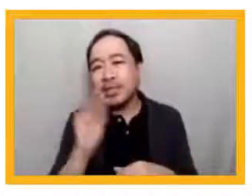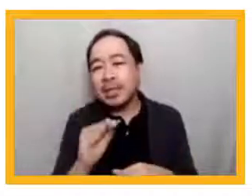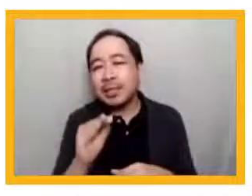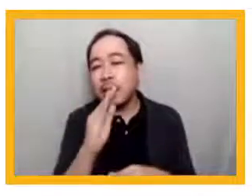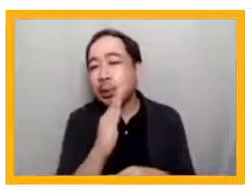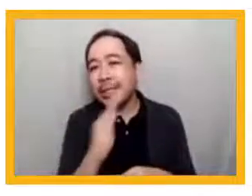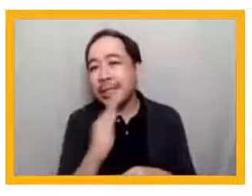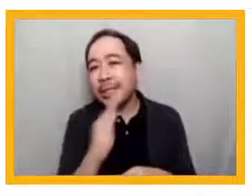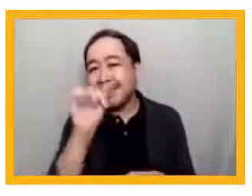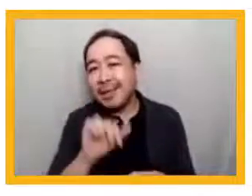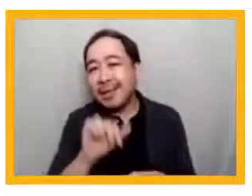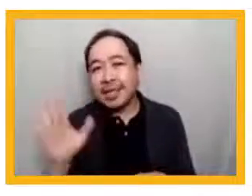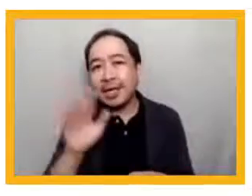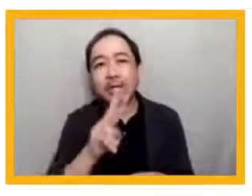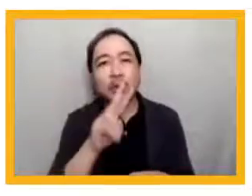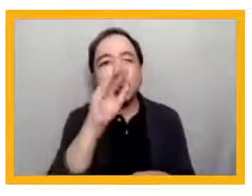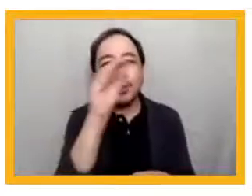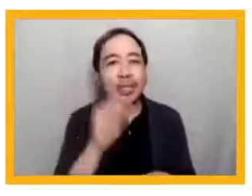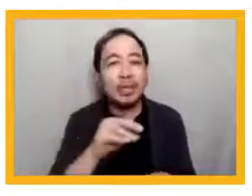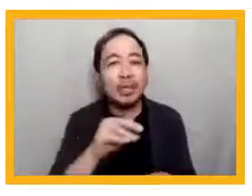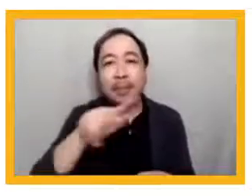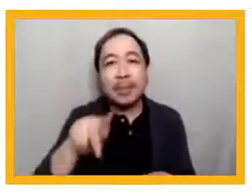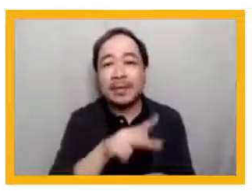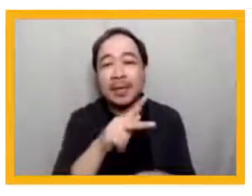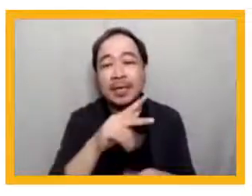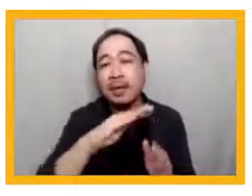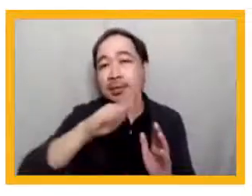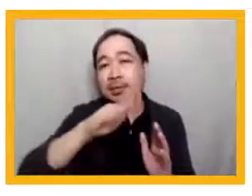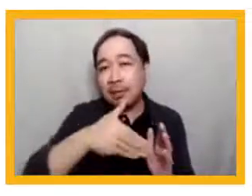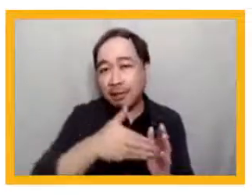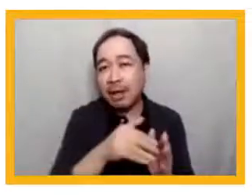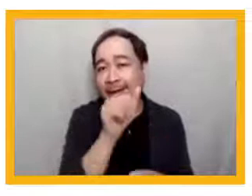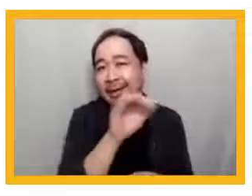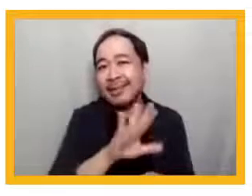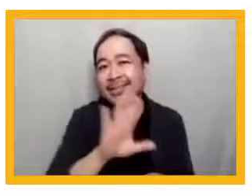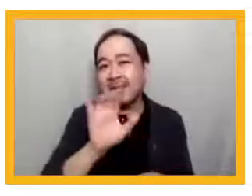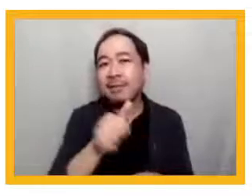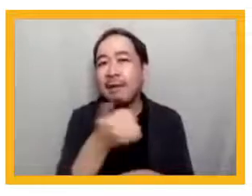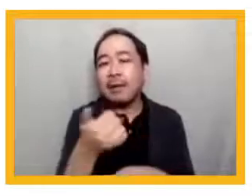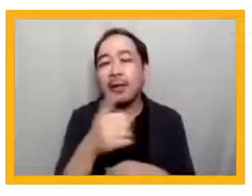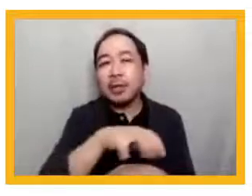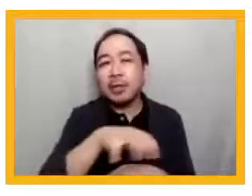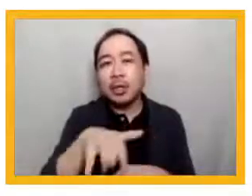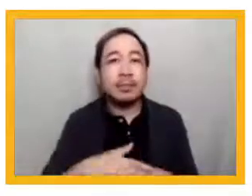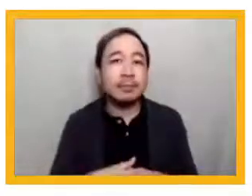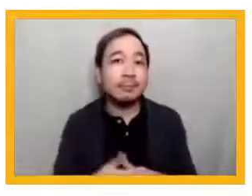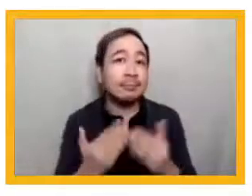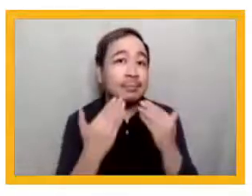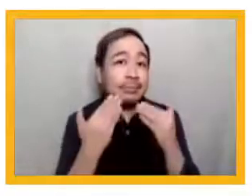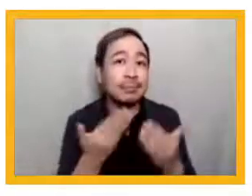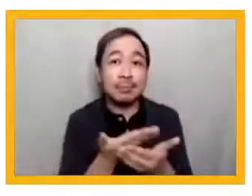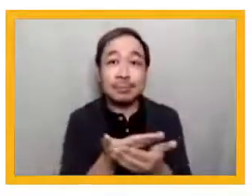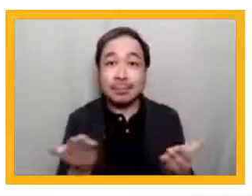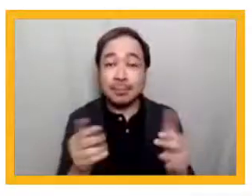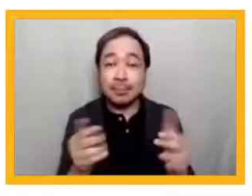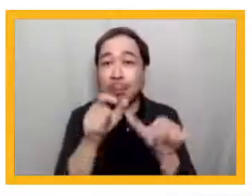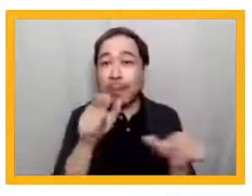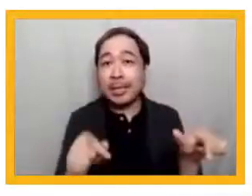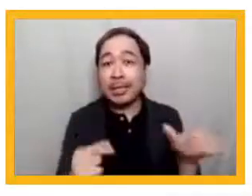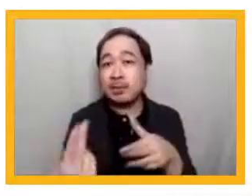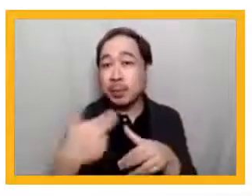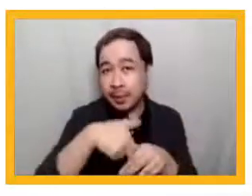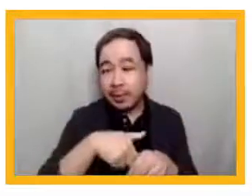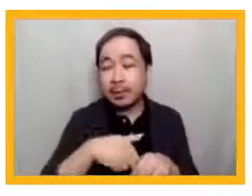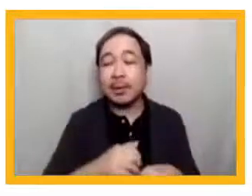from the Pacific, Central and West Asia, and the rest of the world. I want to thank our participants for participating in our